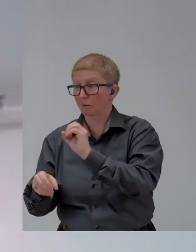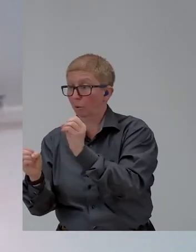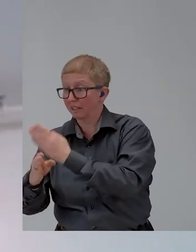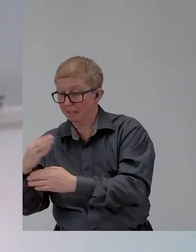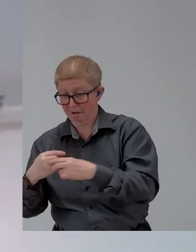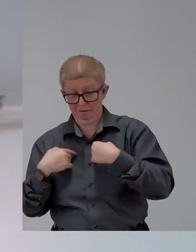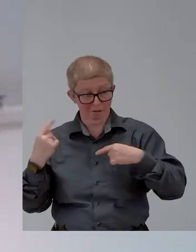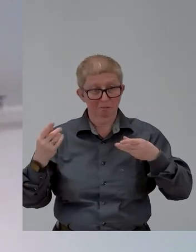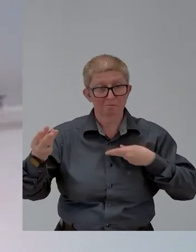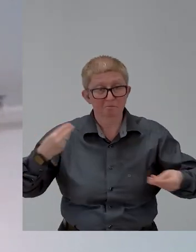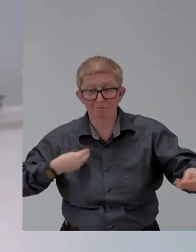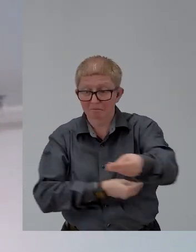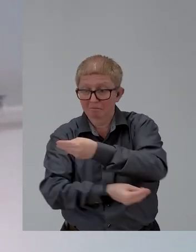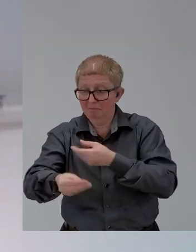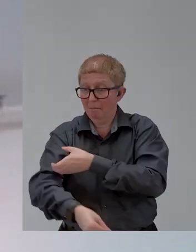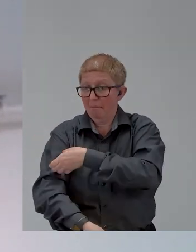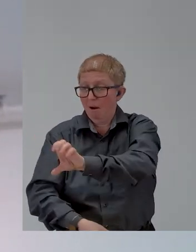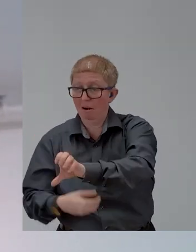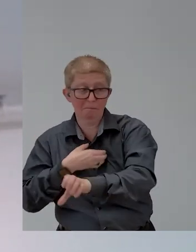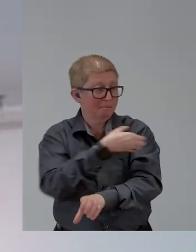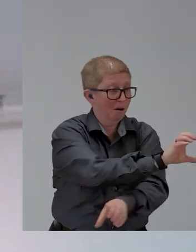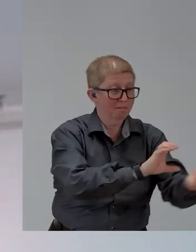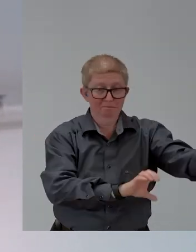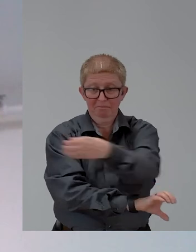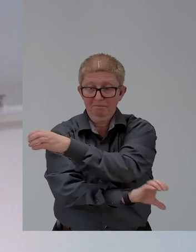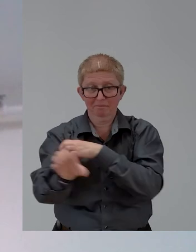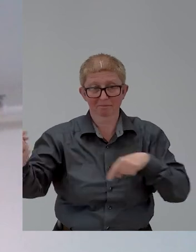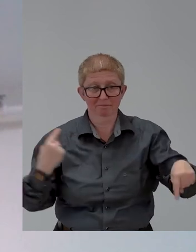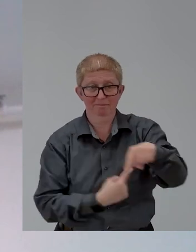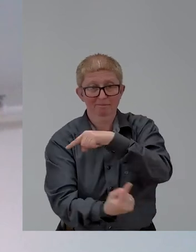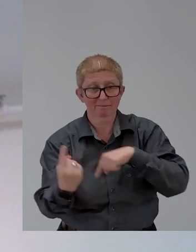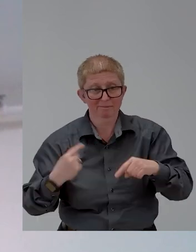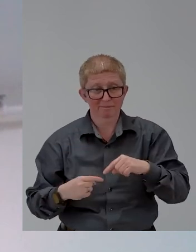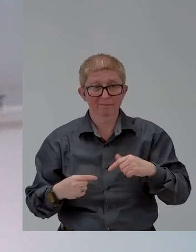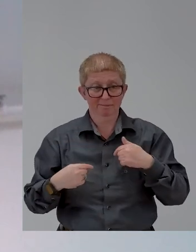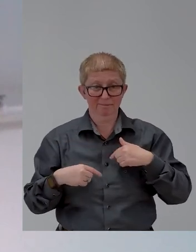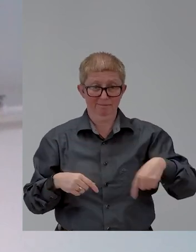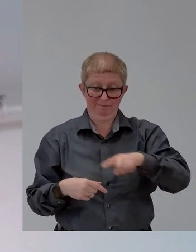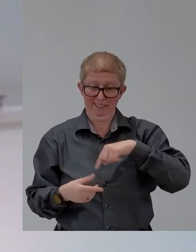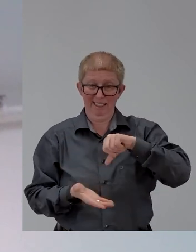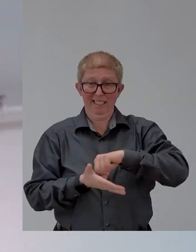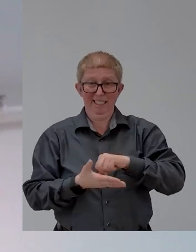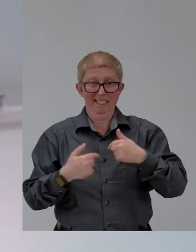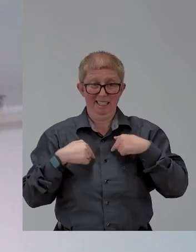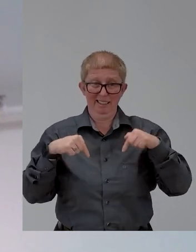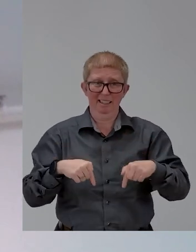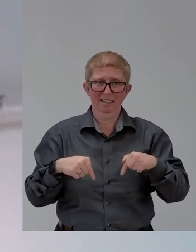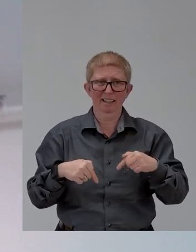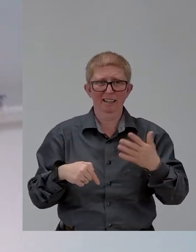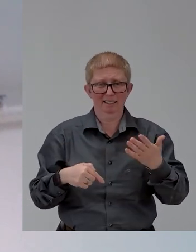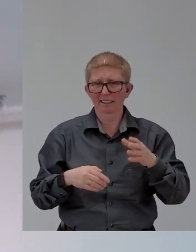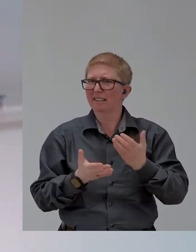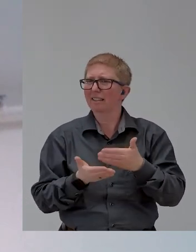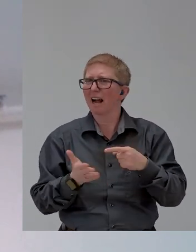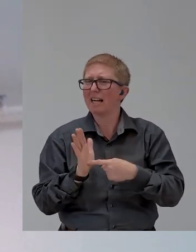process outsourcing centers, what we would commonly include to call call centers, have been used as a model for